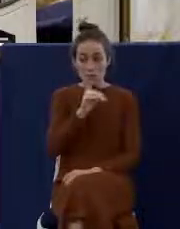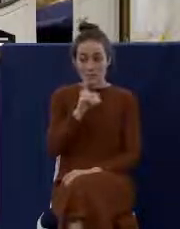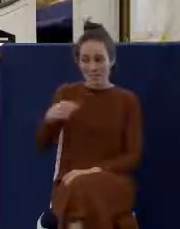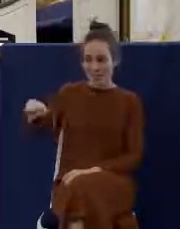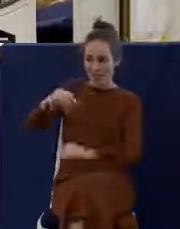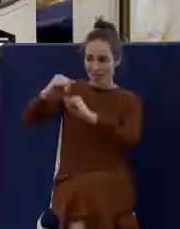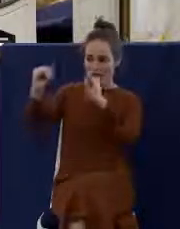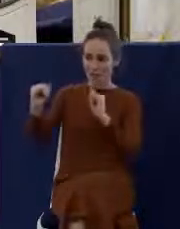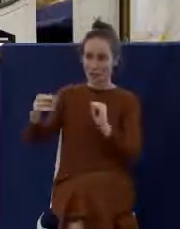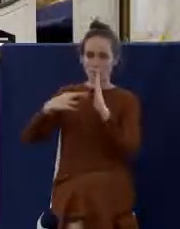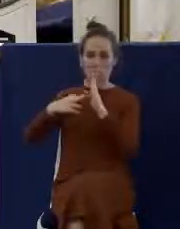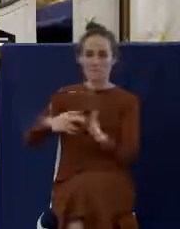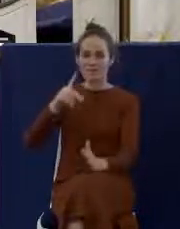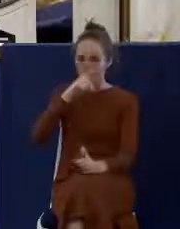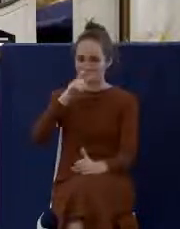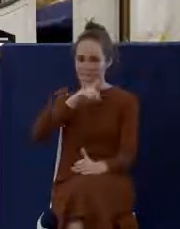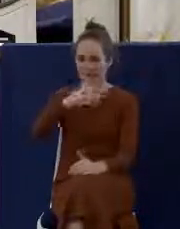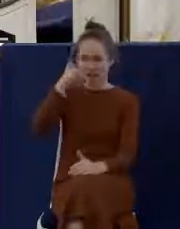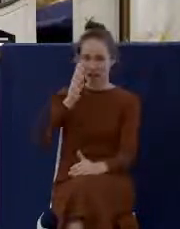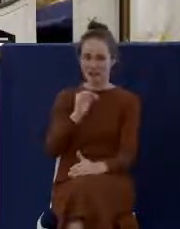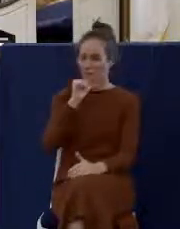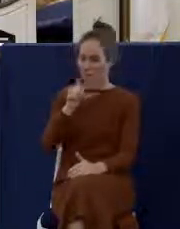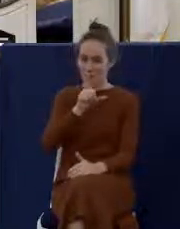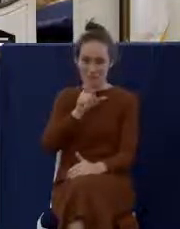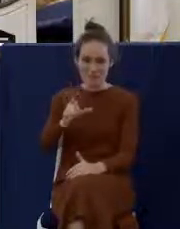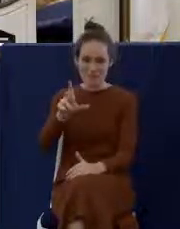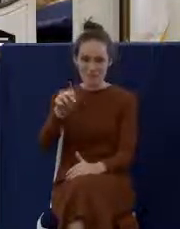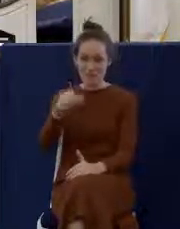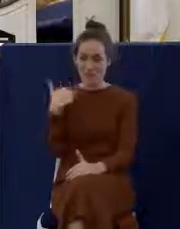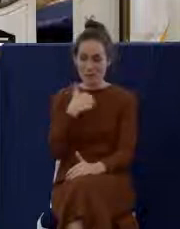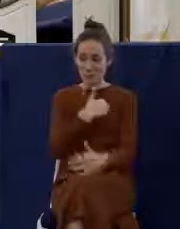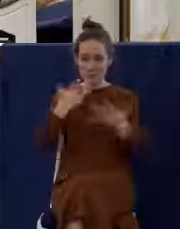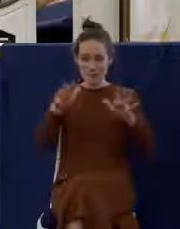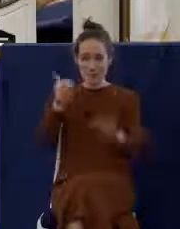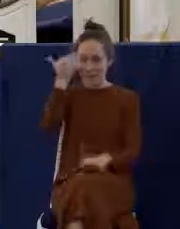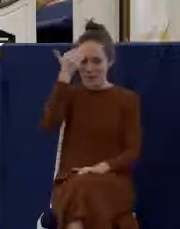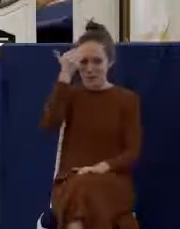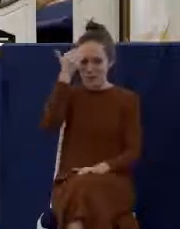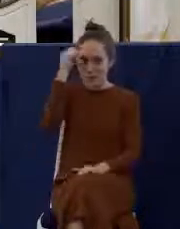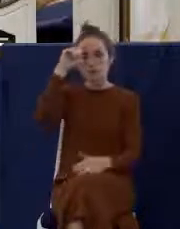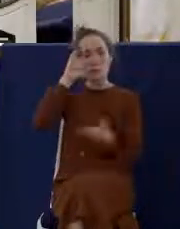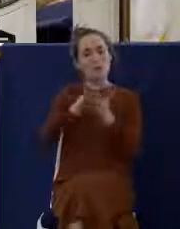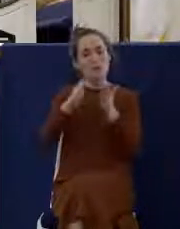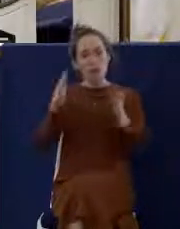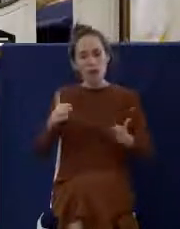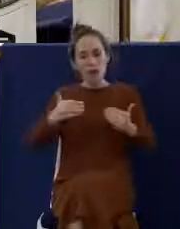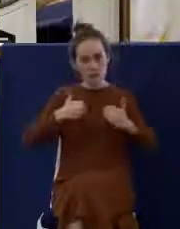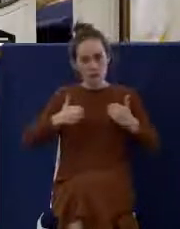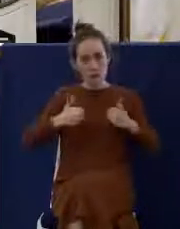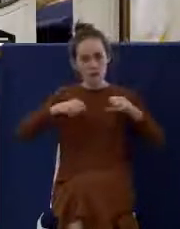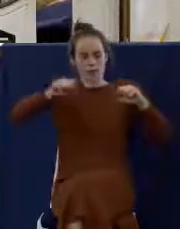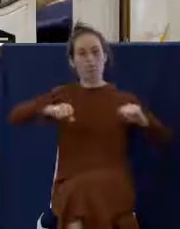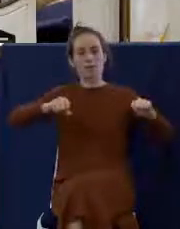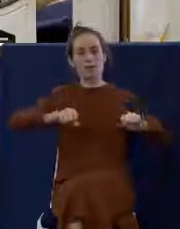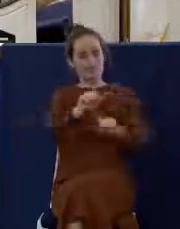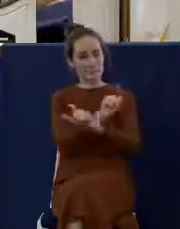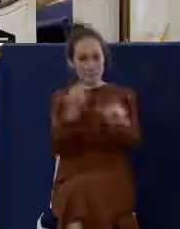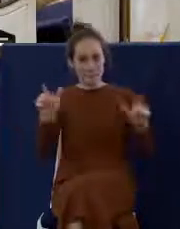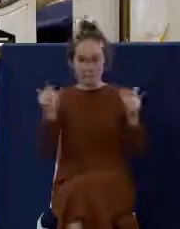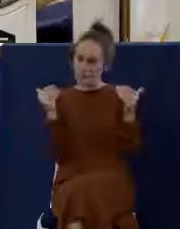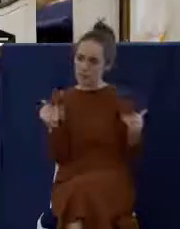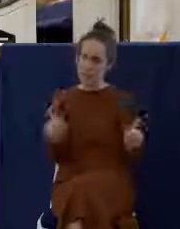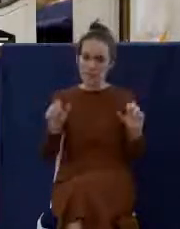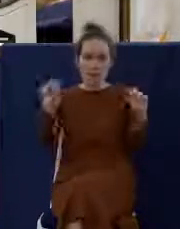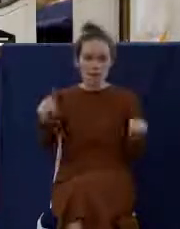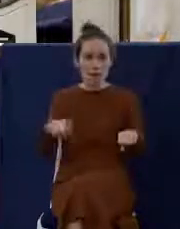real. There's really only one God. We know that. So a believer has the liberty to do this. It's okay to do that. But you might